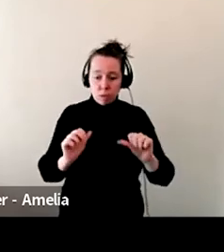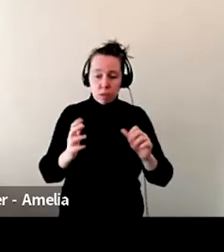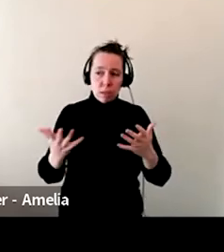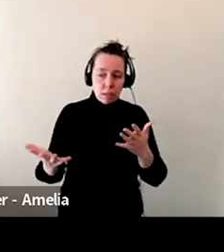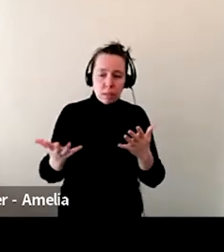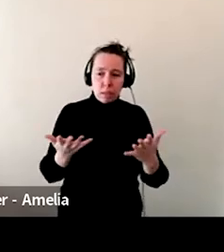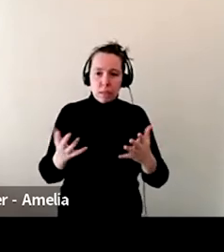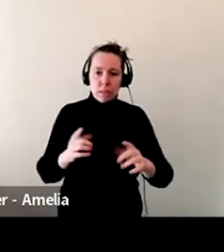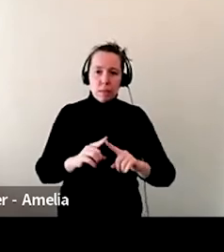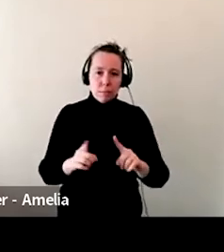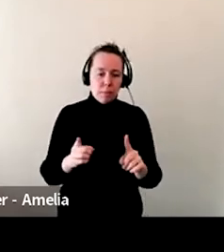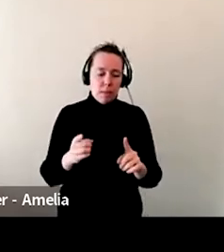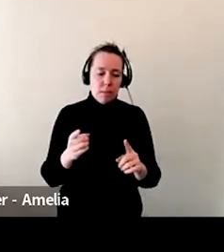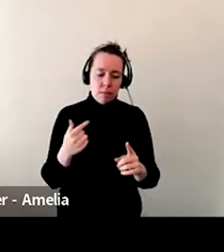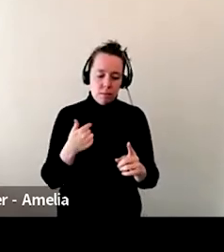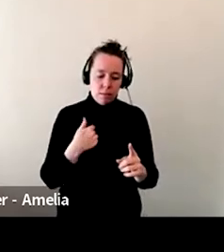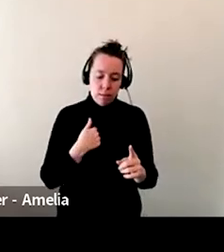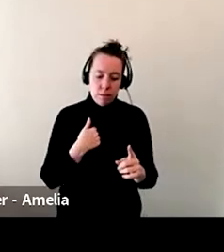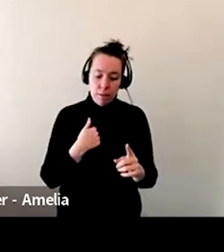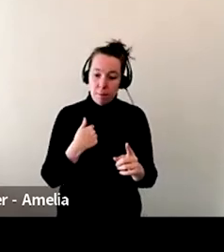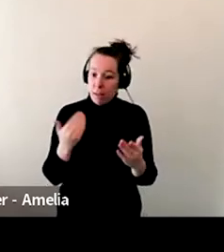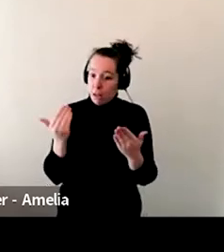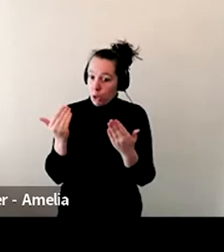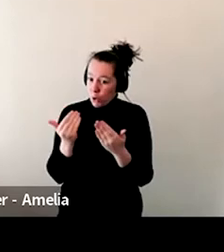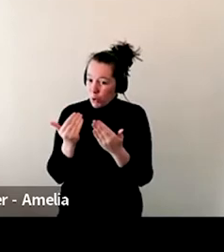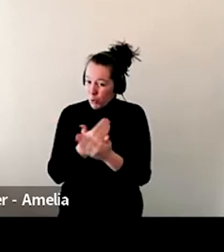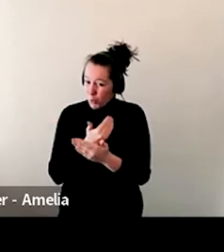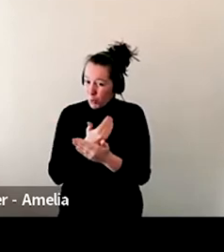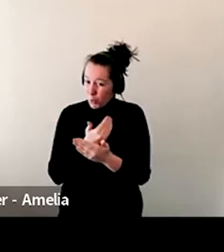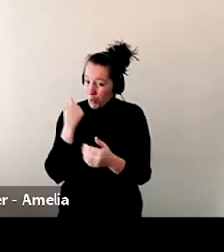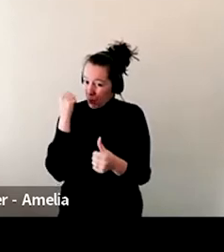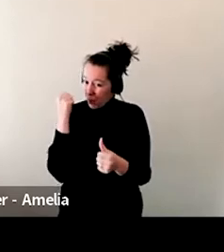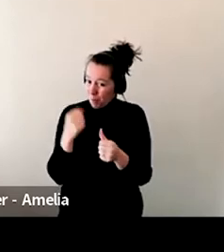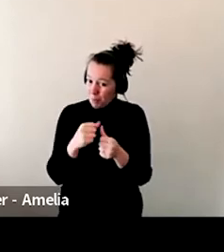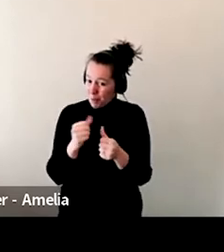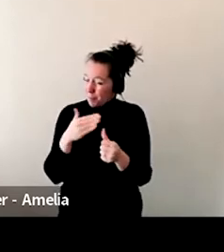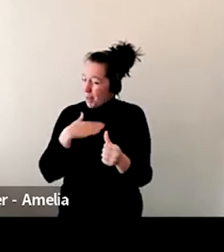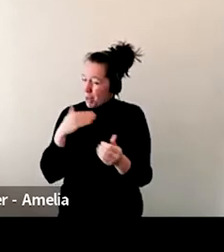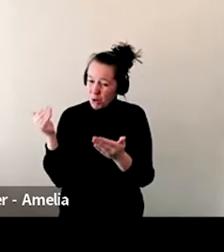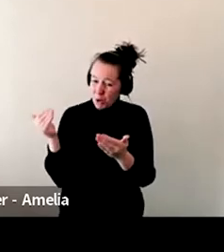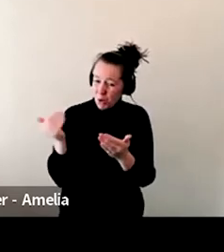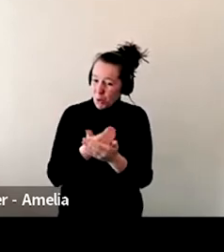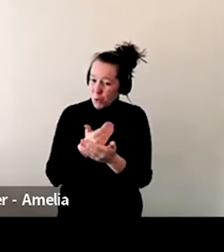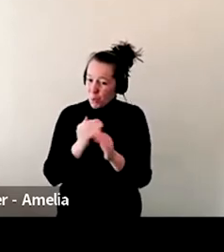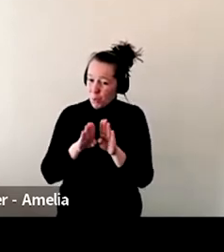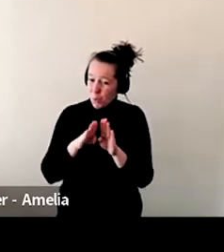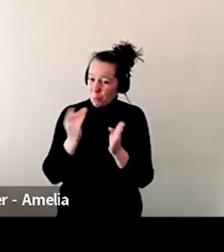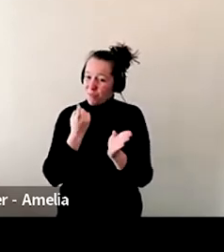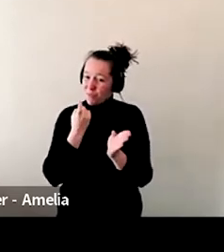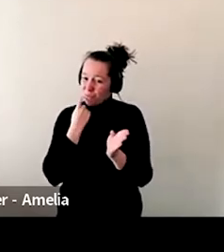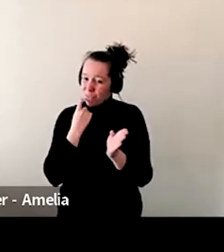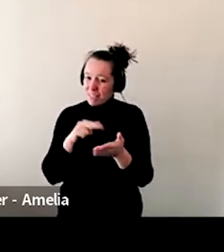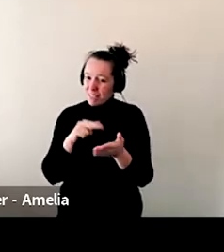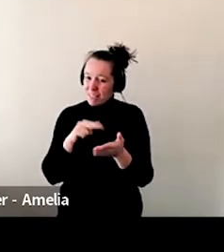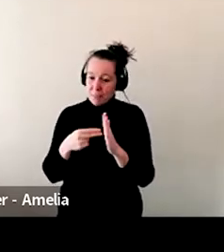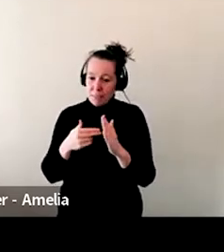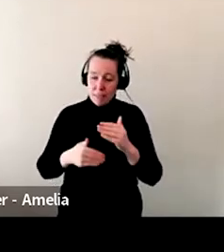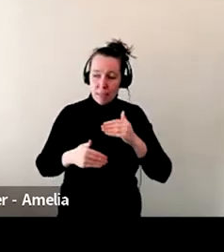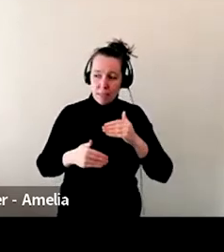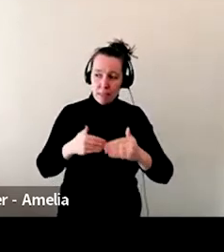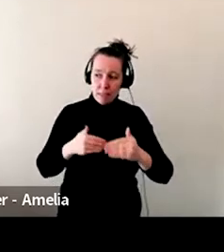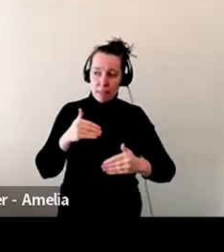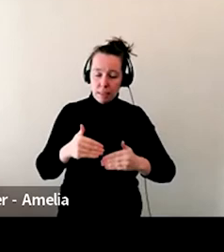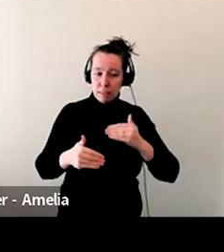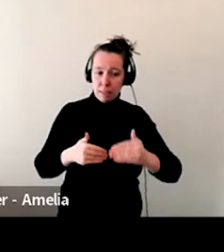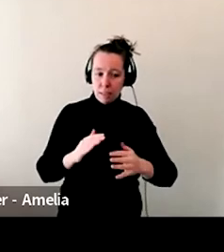little bit slow to begin with, cause I don't know what I'm doing. Like I am to the industry. And, uh, frankly, the biggest